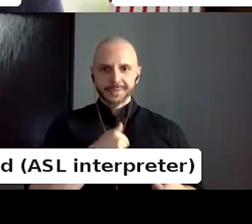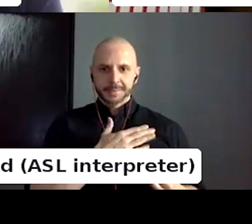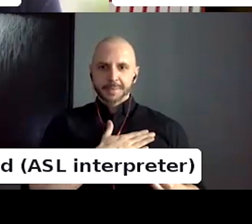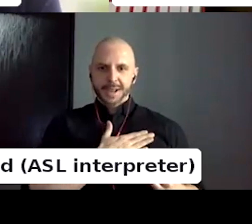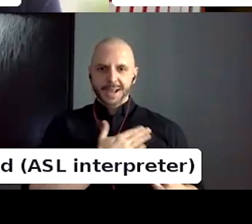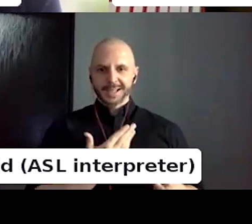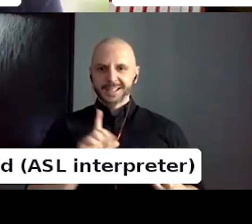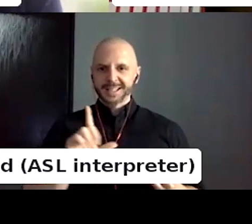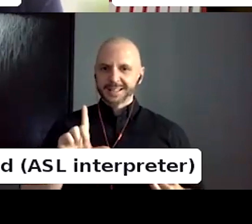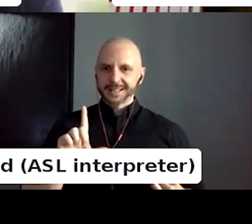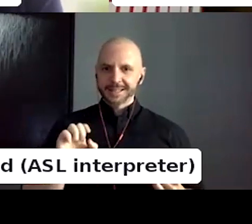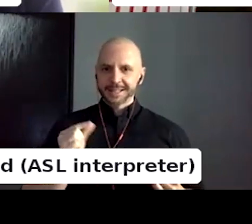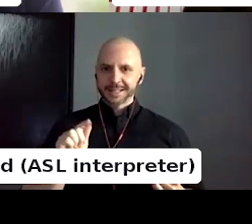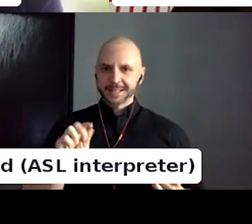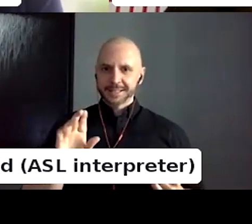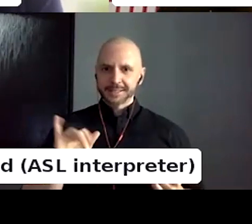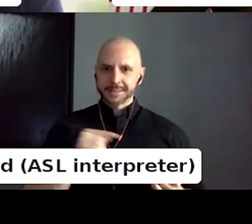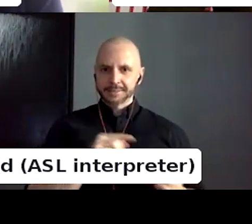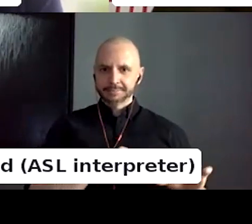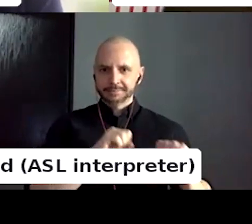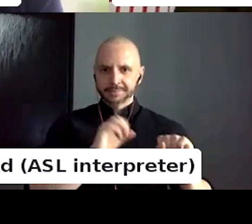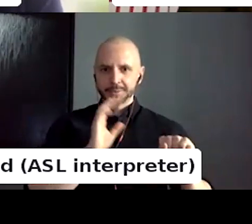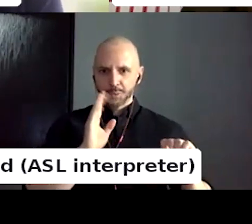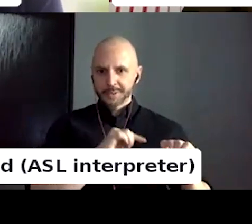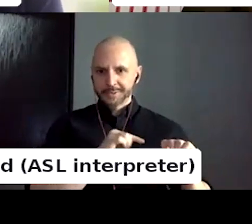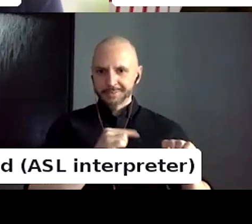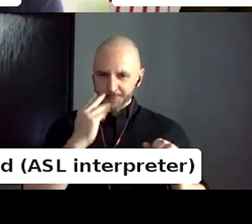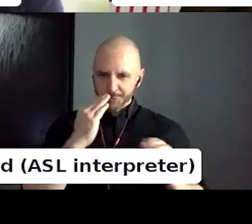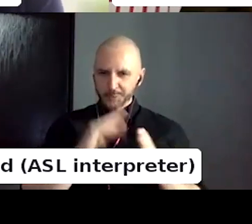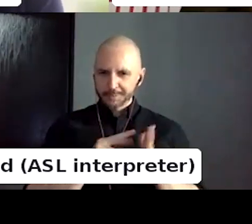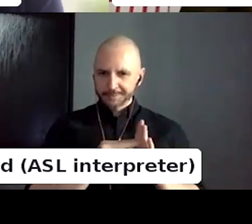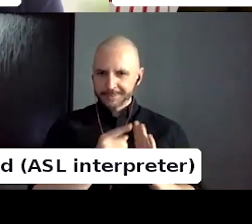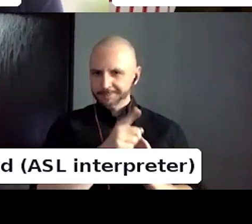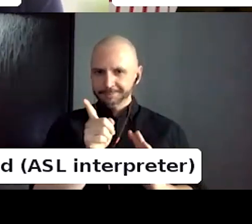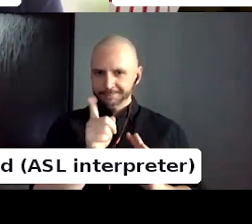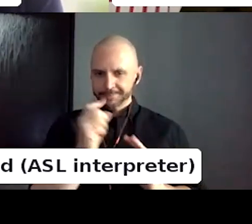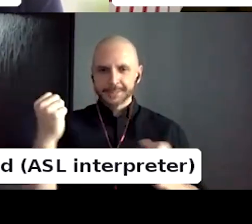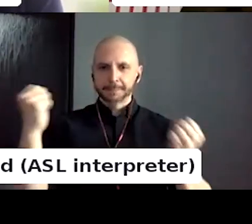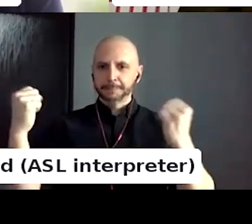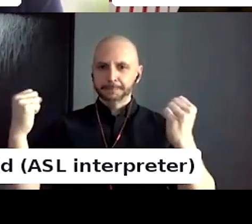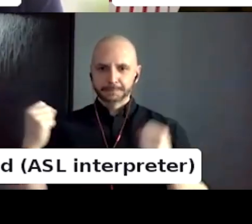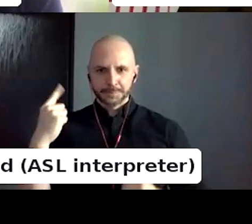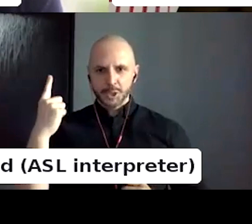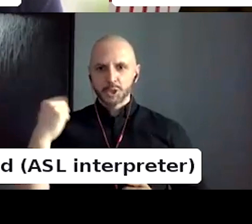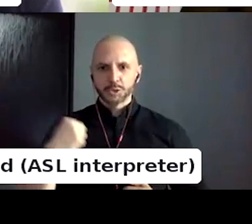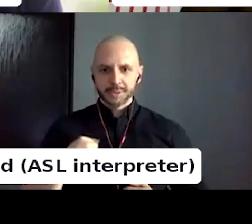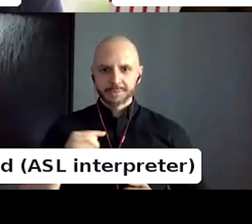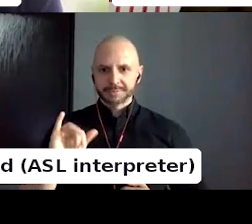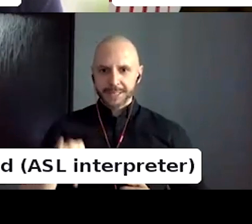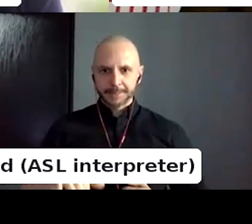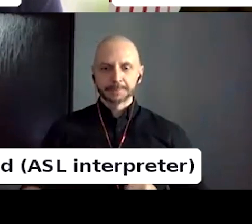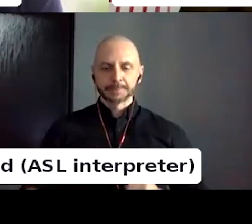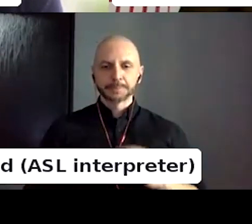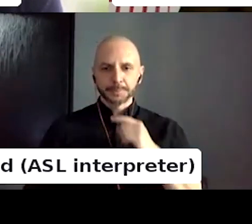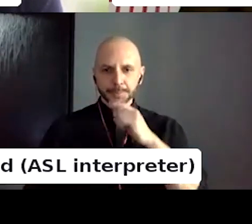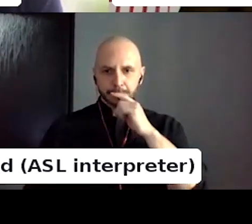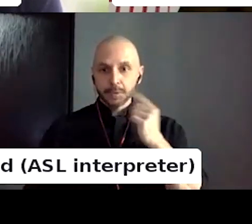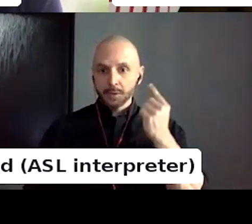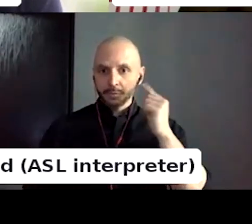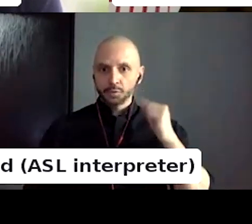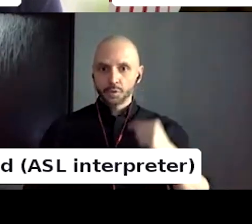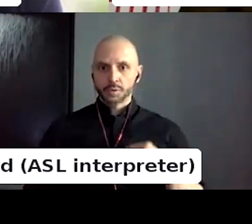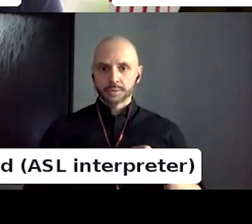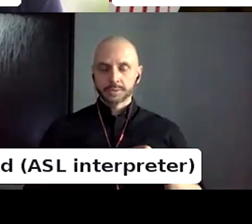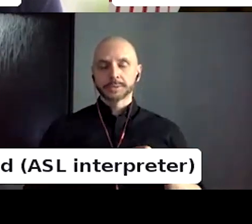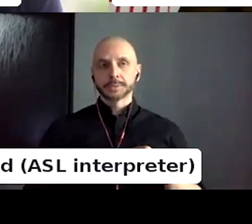yeah. Yeah. Understood. I think I agree for the, for the most part